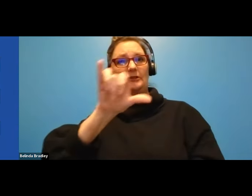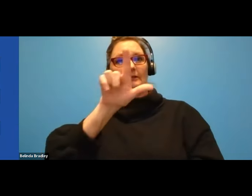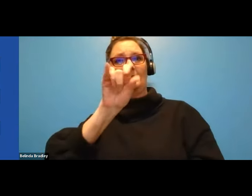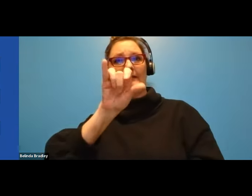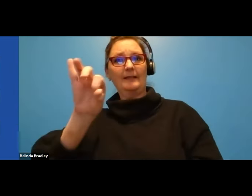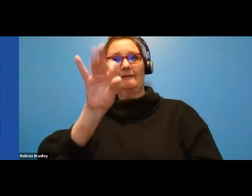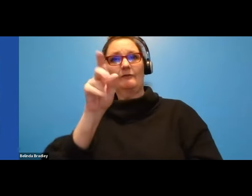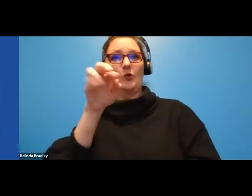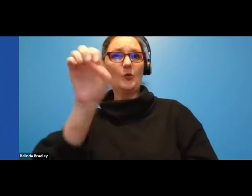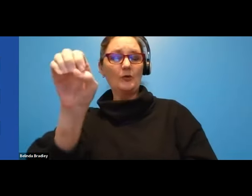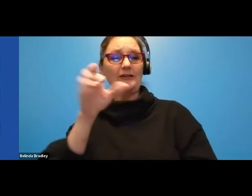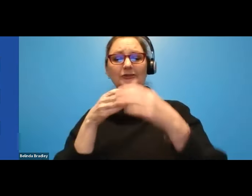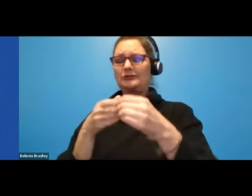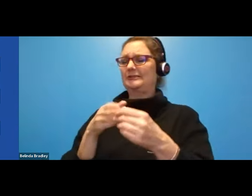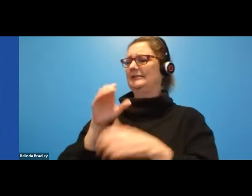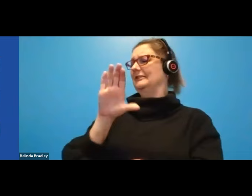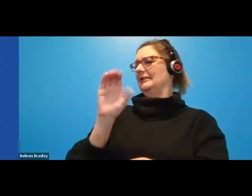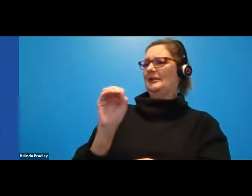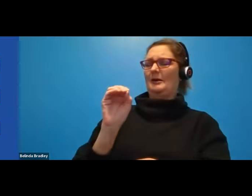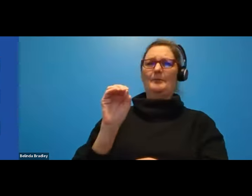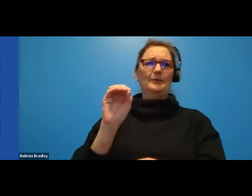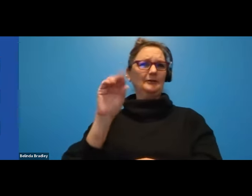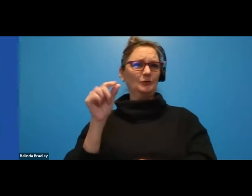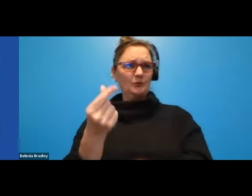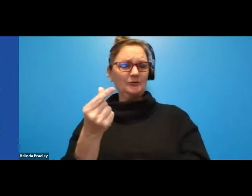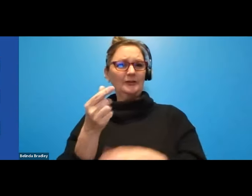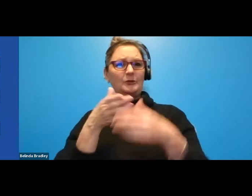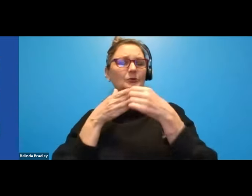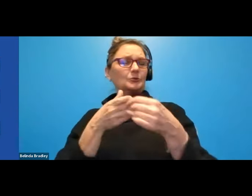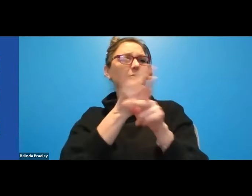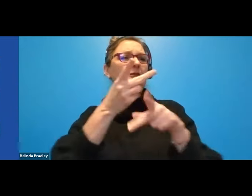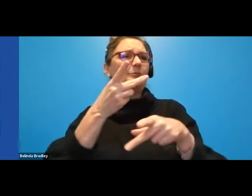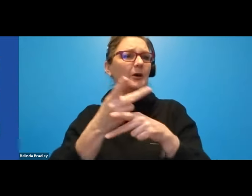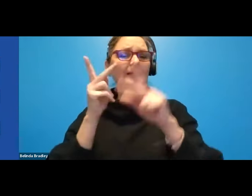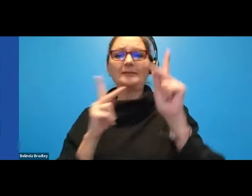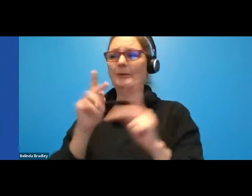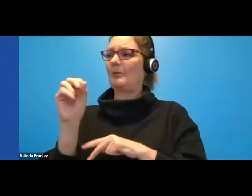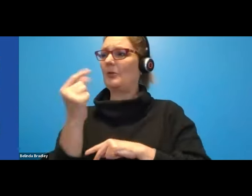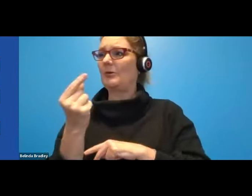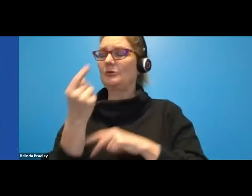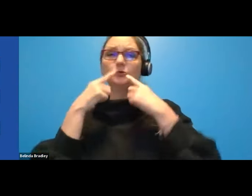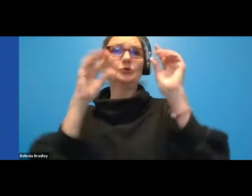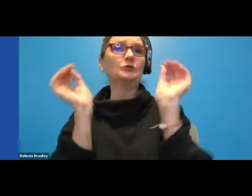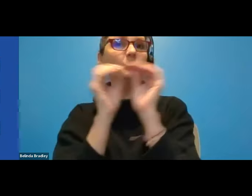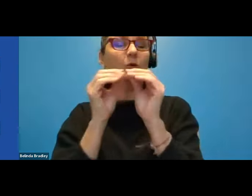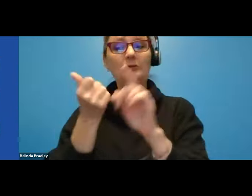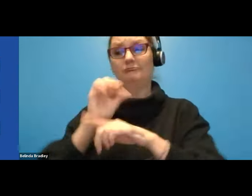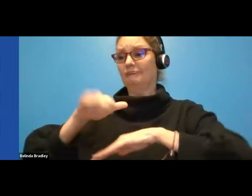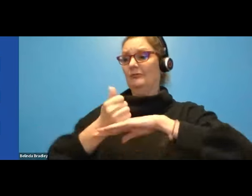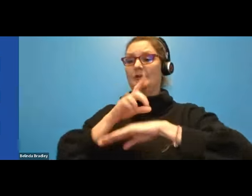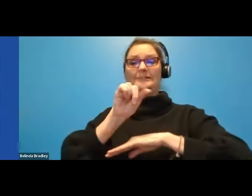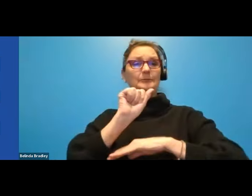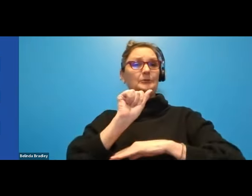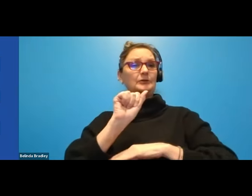products, services, and websites that empower people and organizations to achieve more. Jenny founded the disability employment